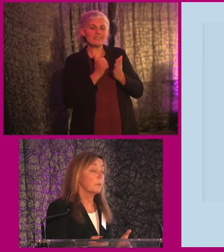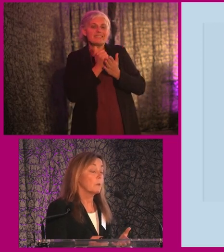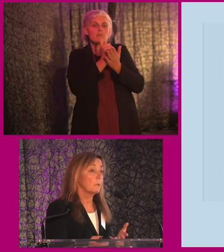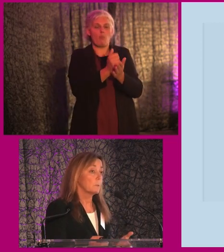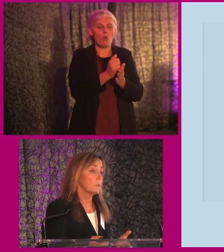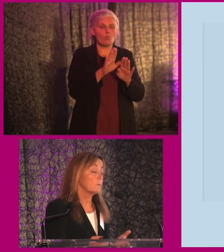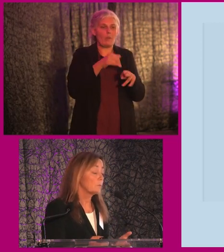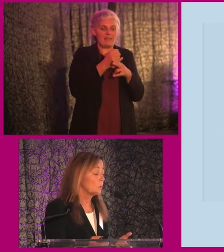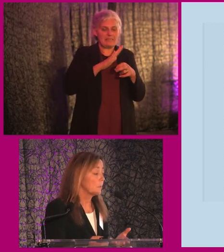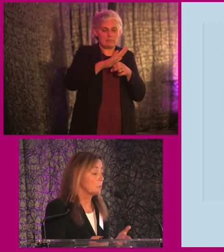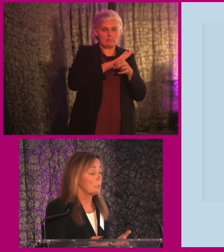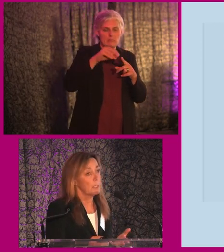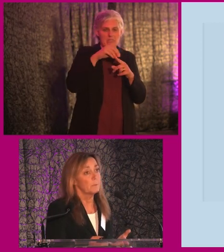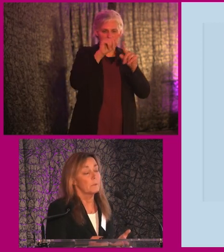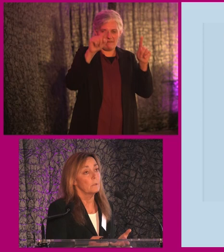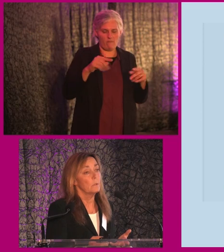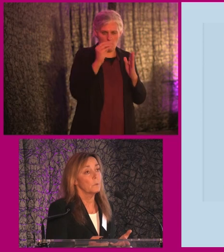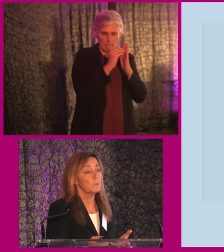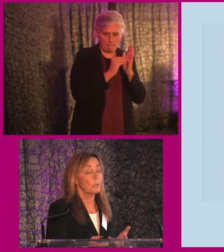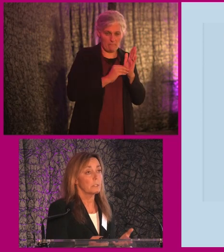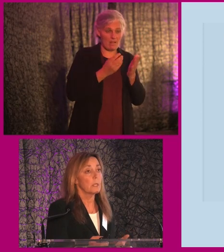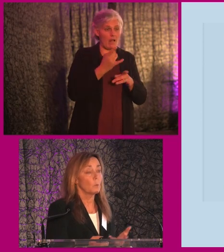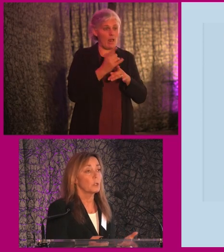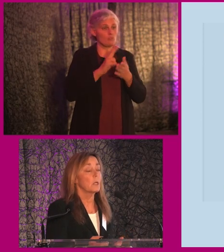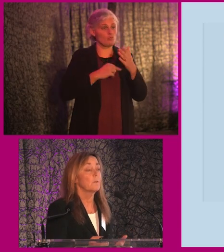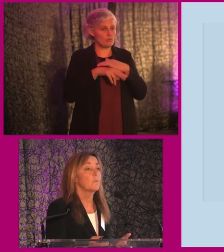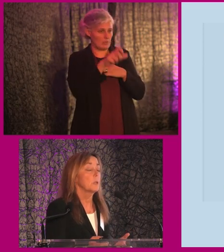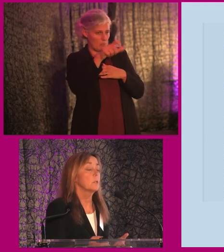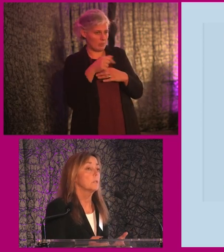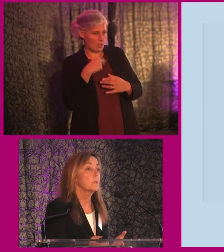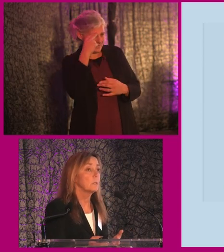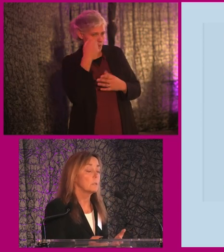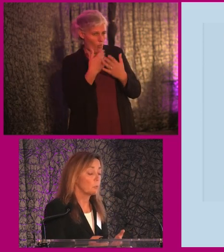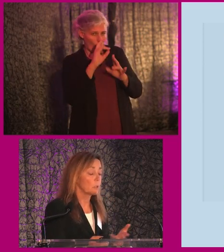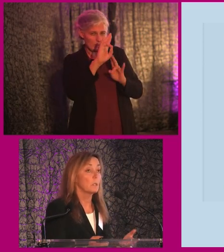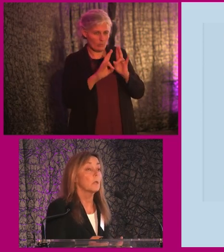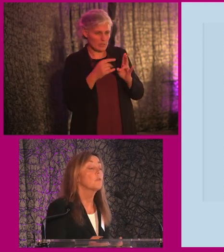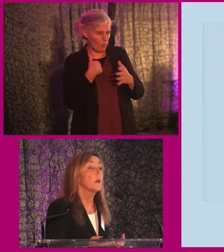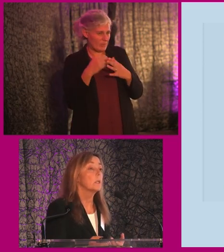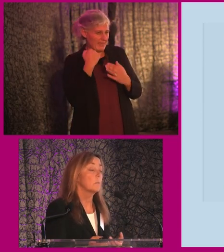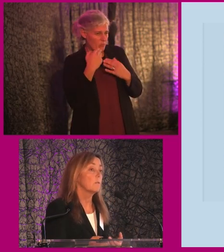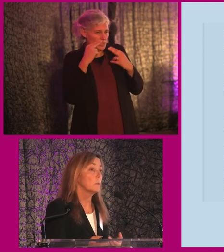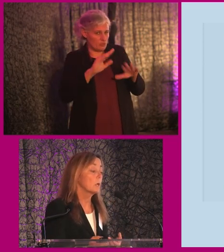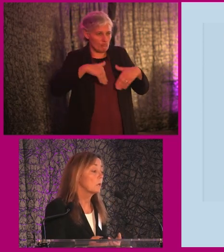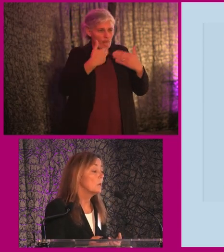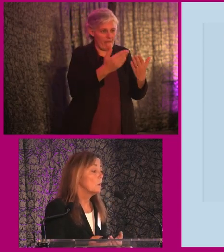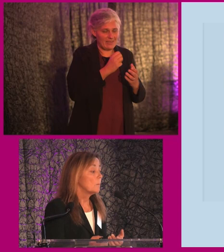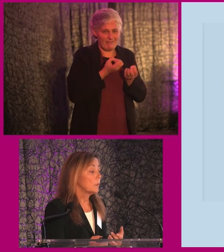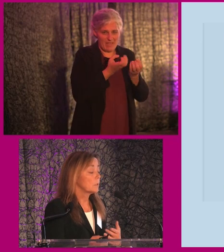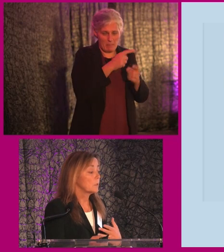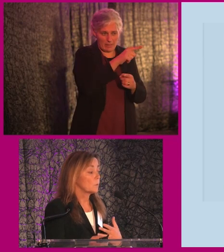the specific form that helps the user understand what kind of information is important that I provide in my feedback.